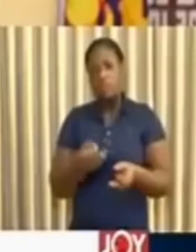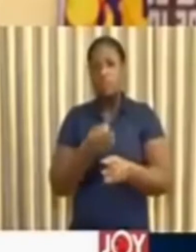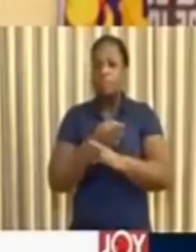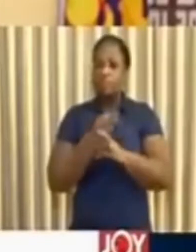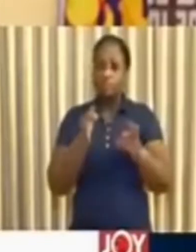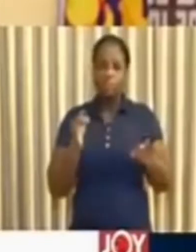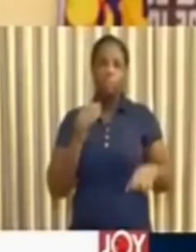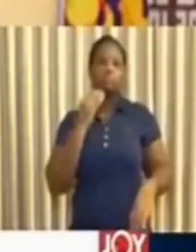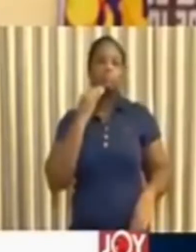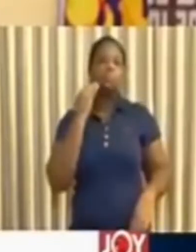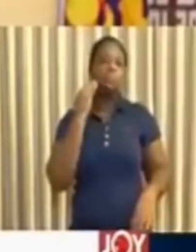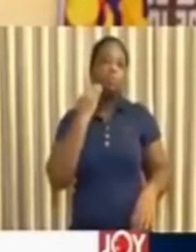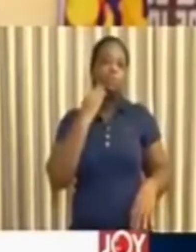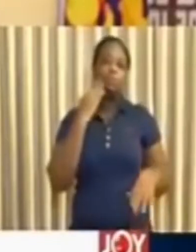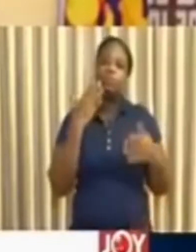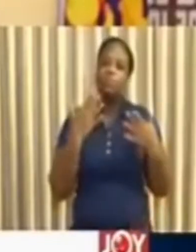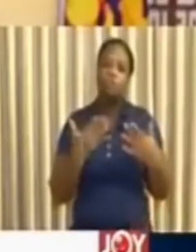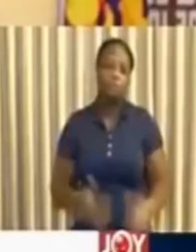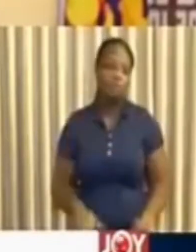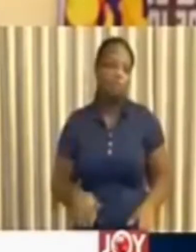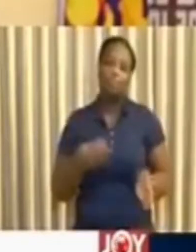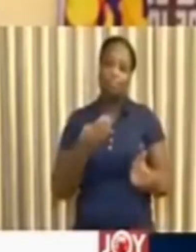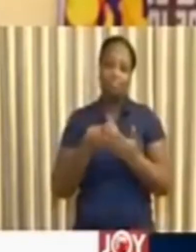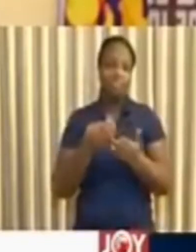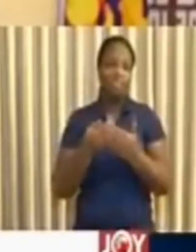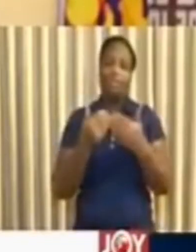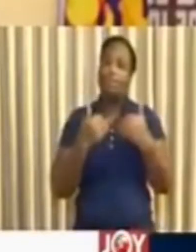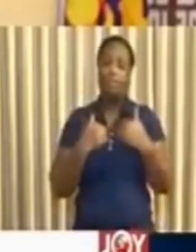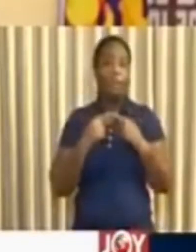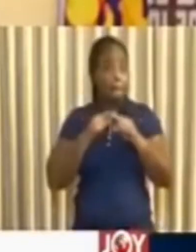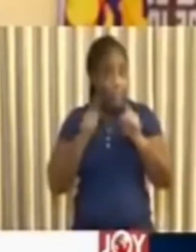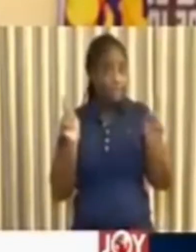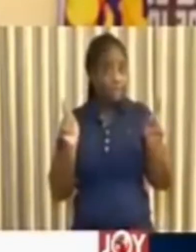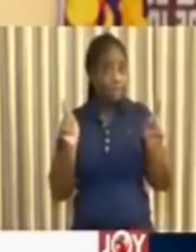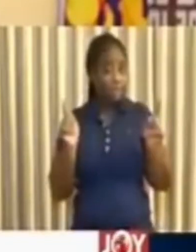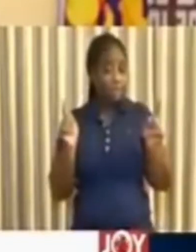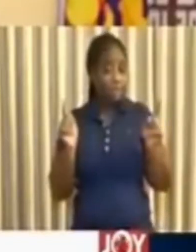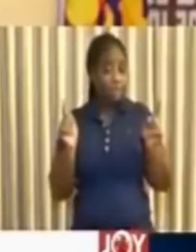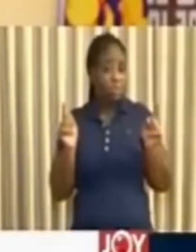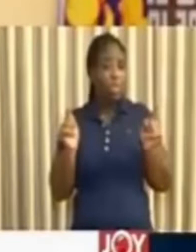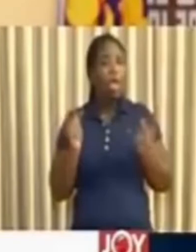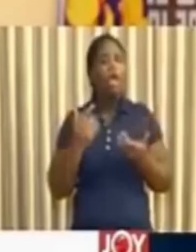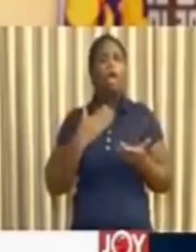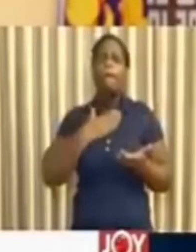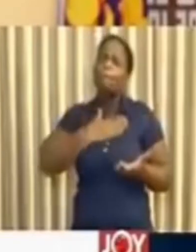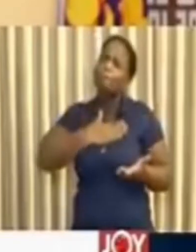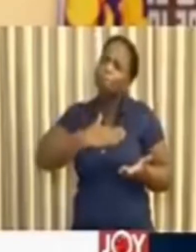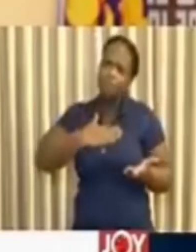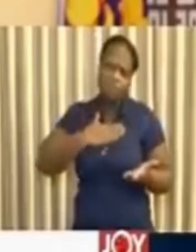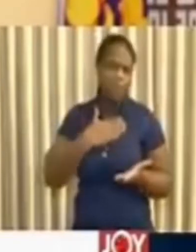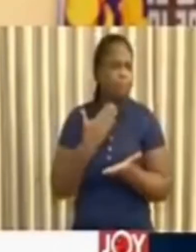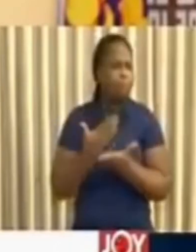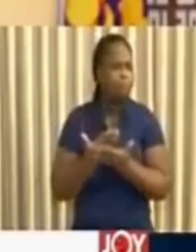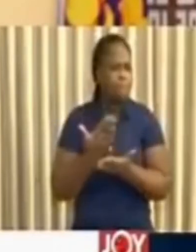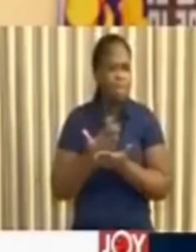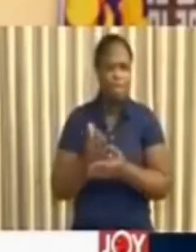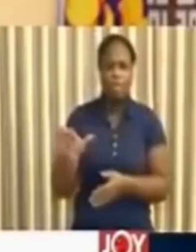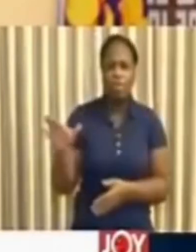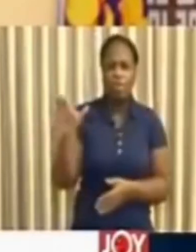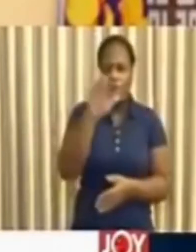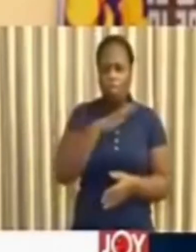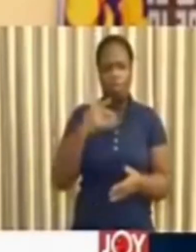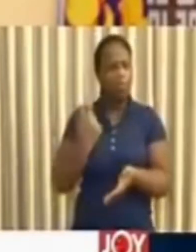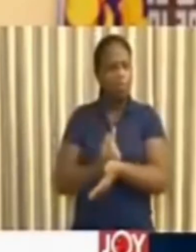households for lost income. Nevertheless, I urge all Ghanaians to